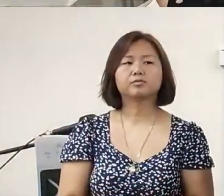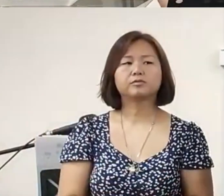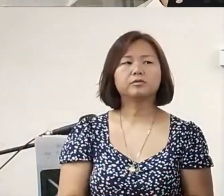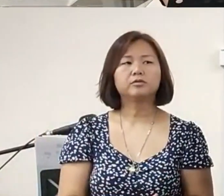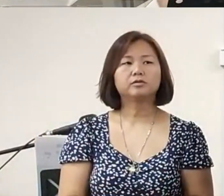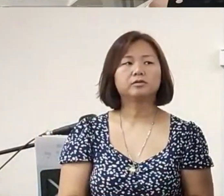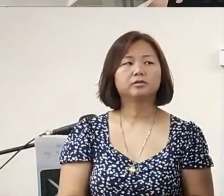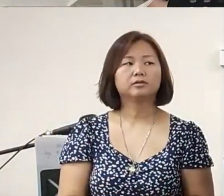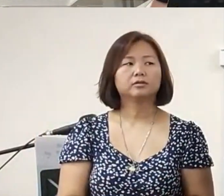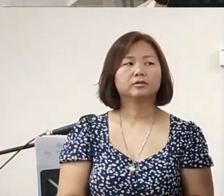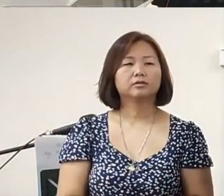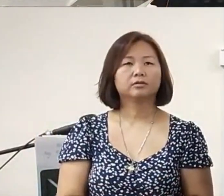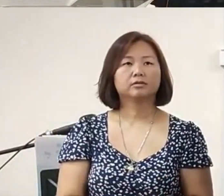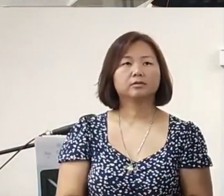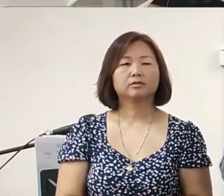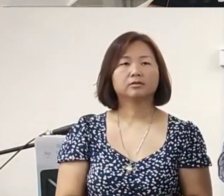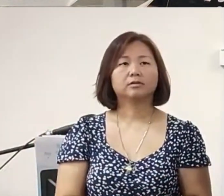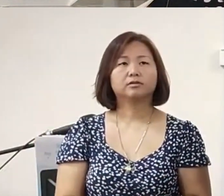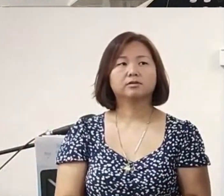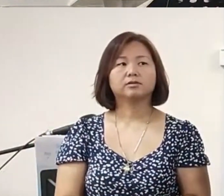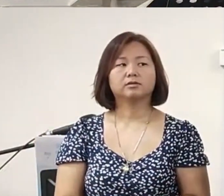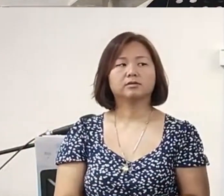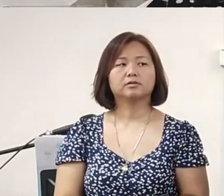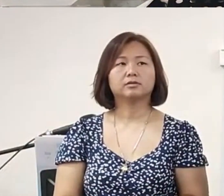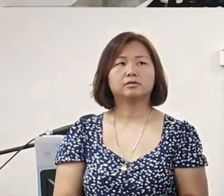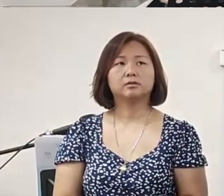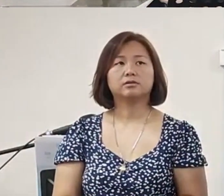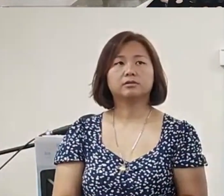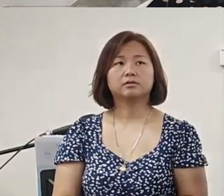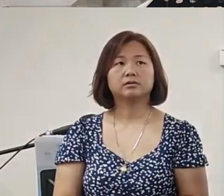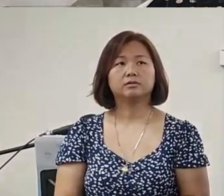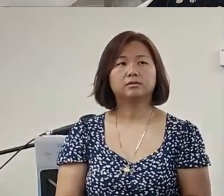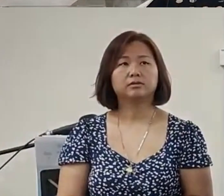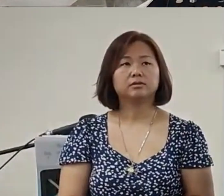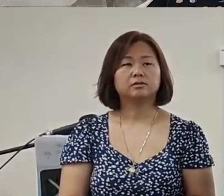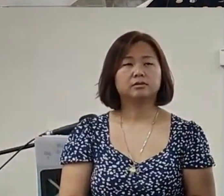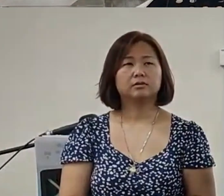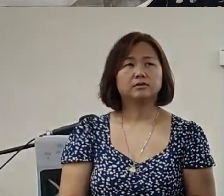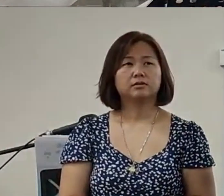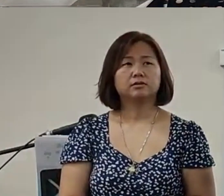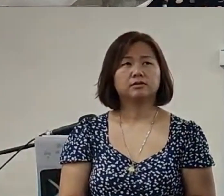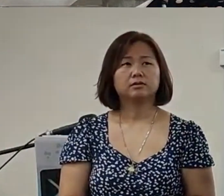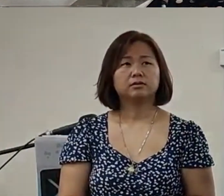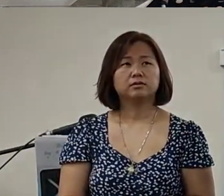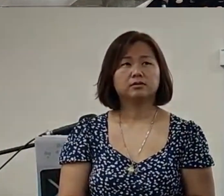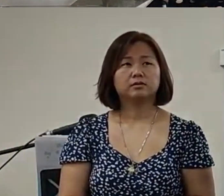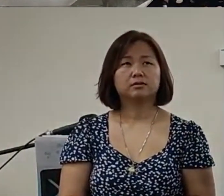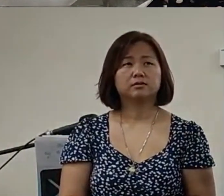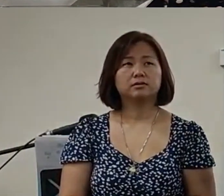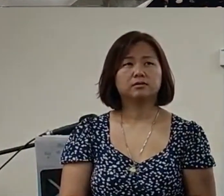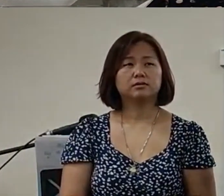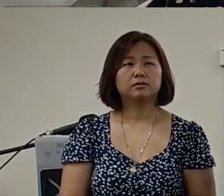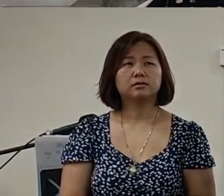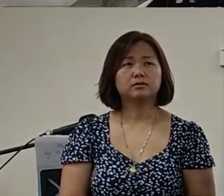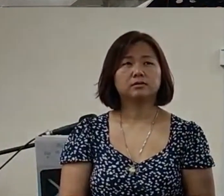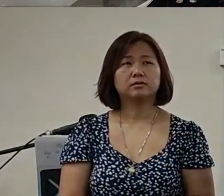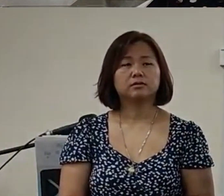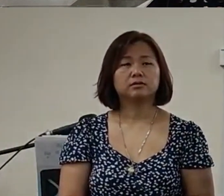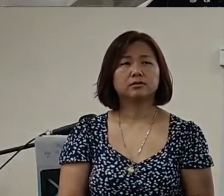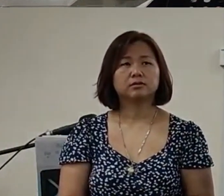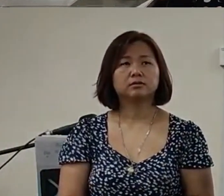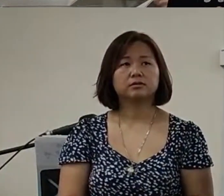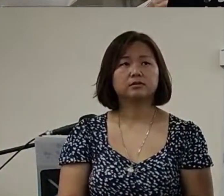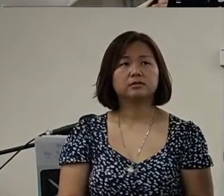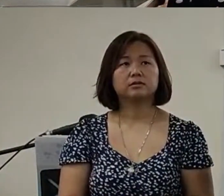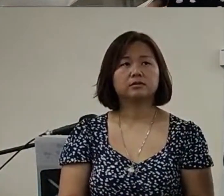put that put that at first please I want us to to turn this prayer into your personal